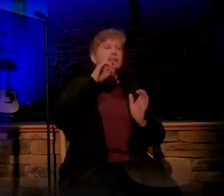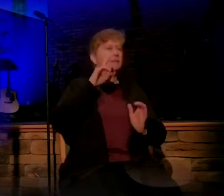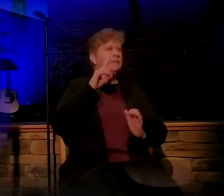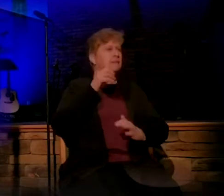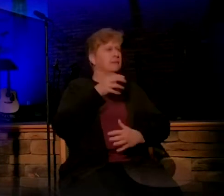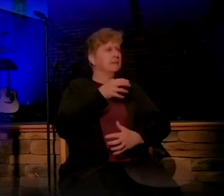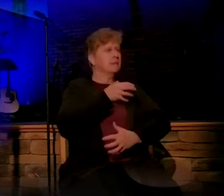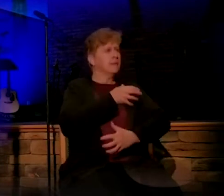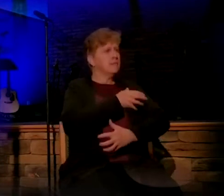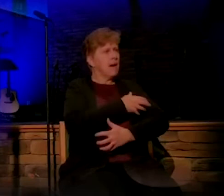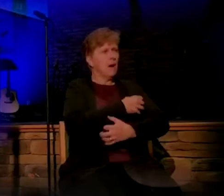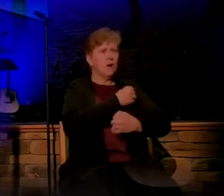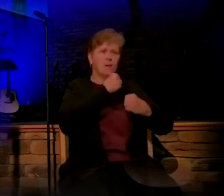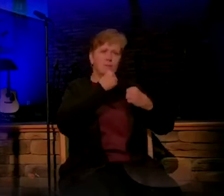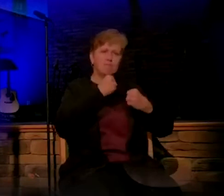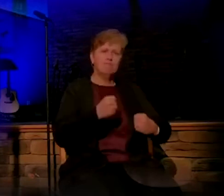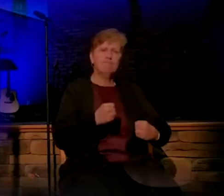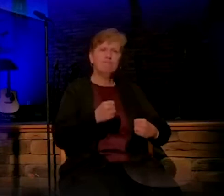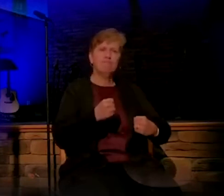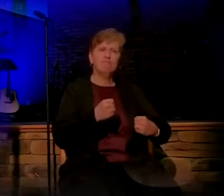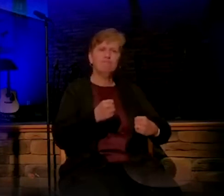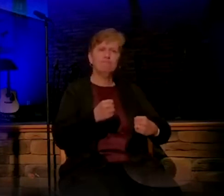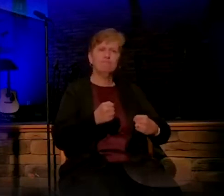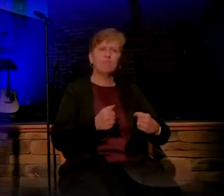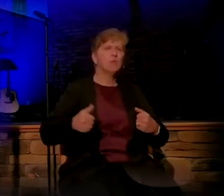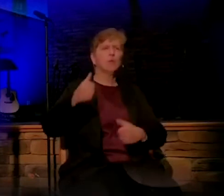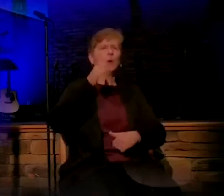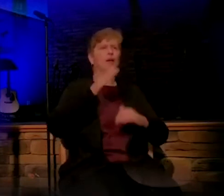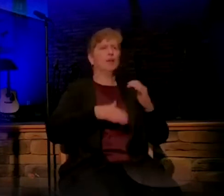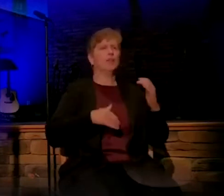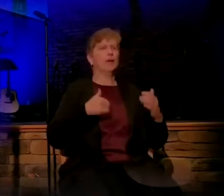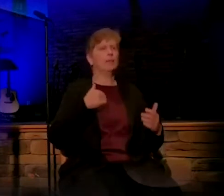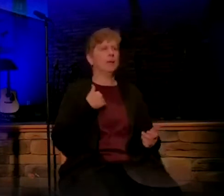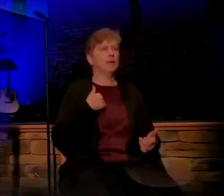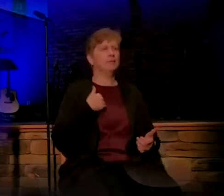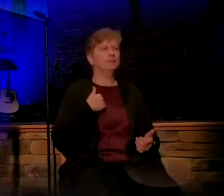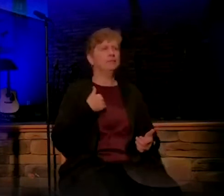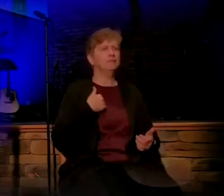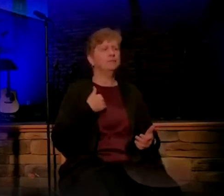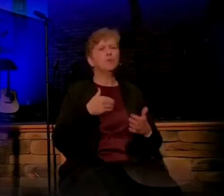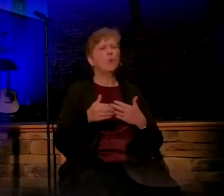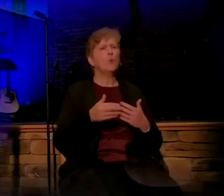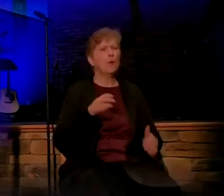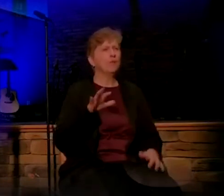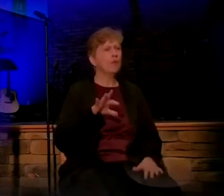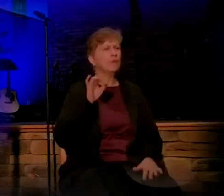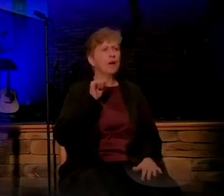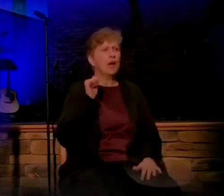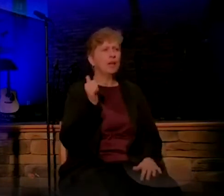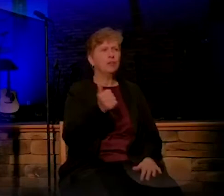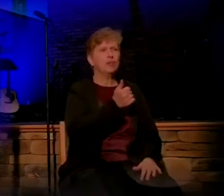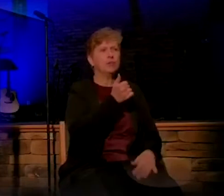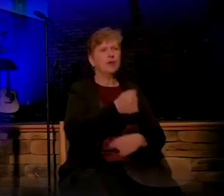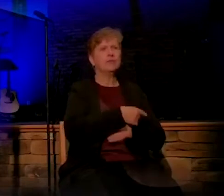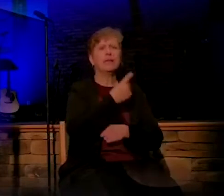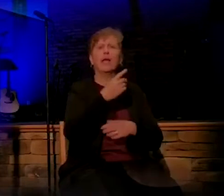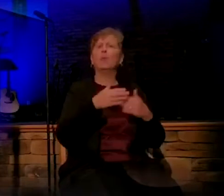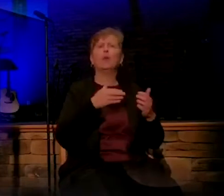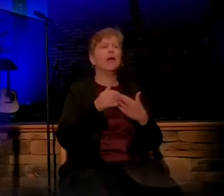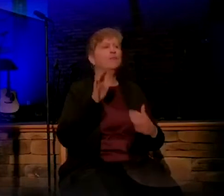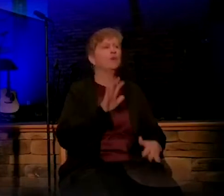greater than me. And so wherever you find yourself today, whatever situation